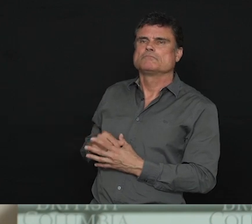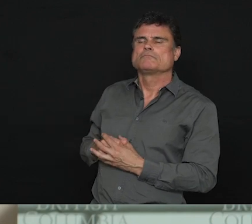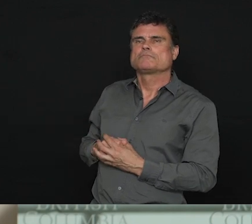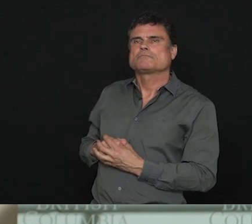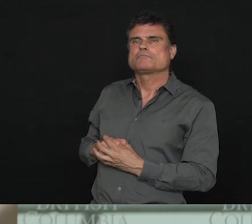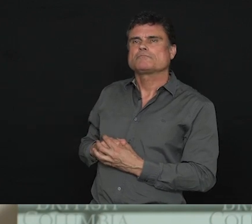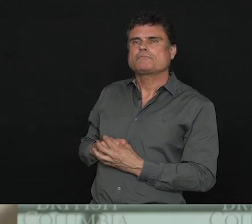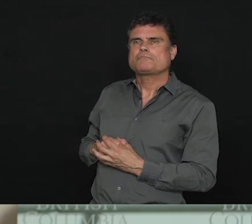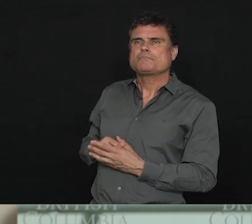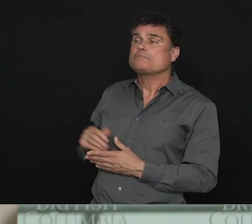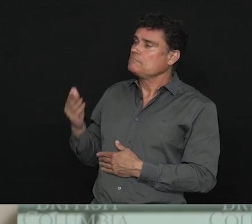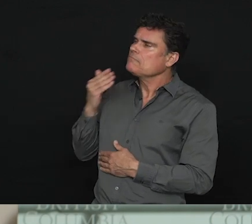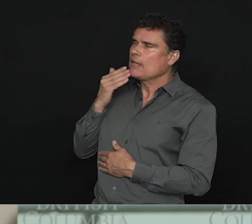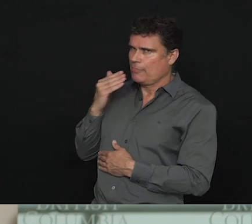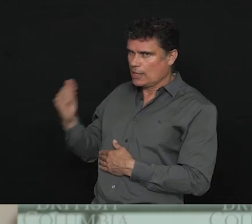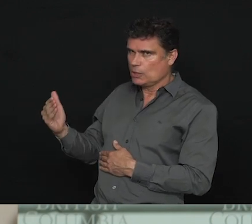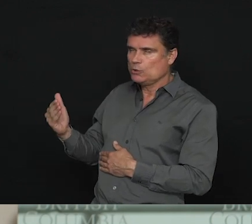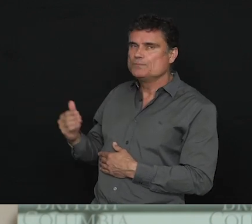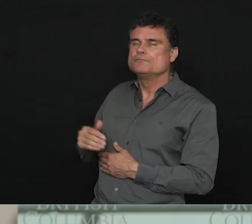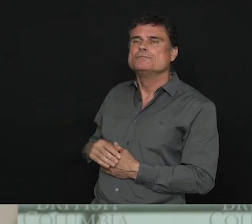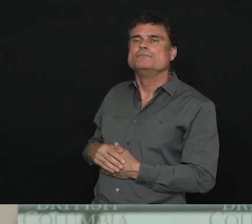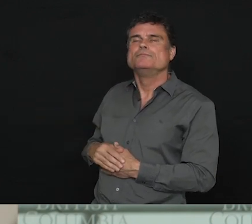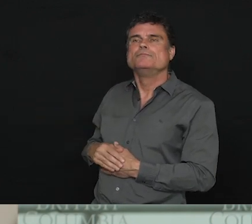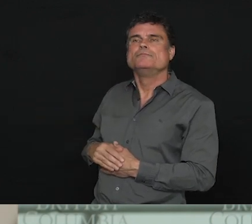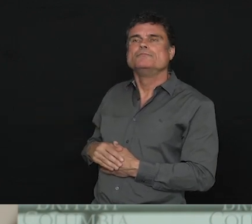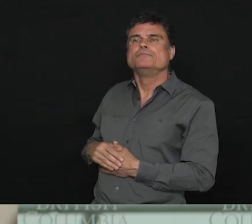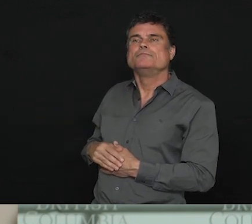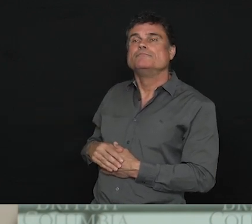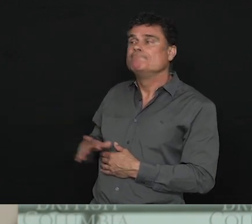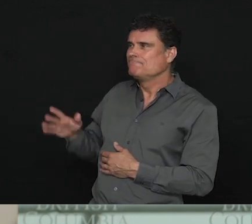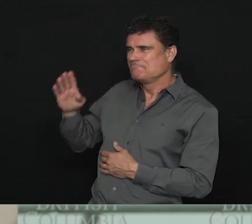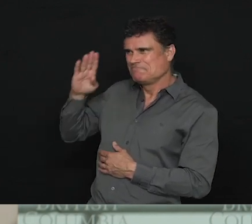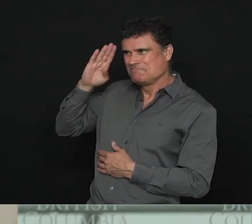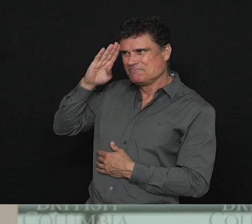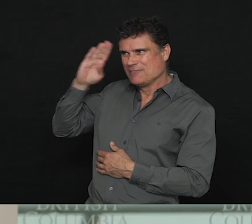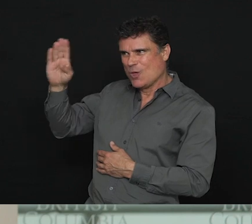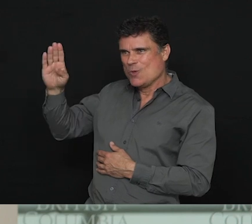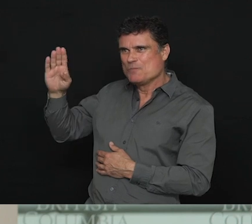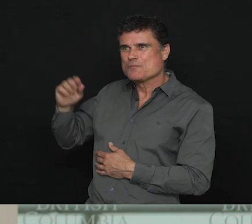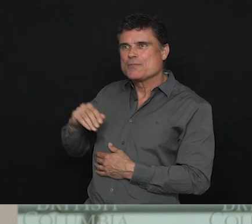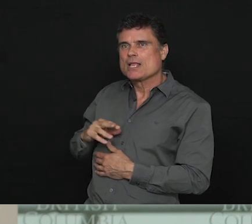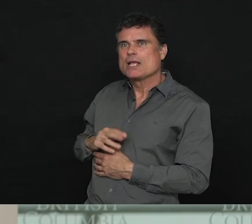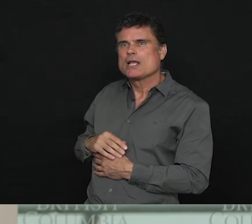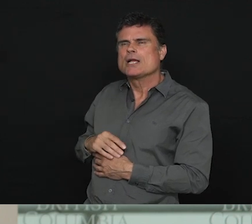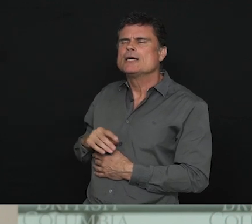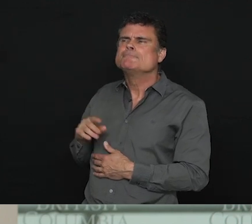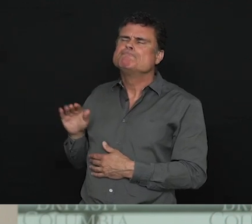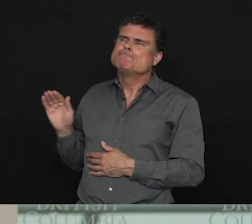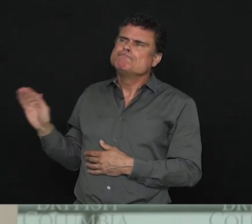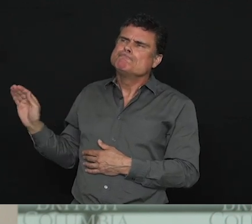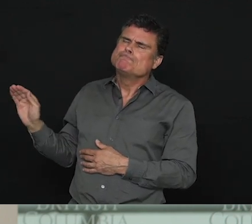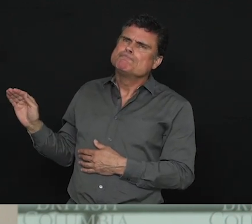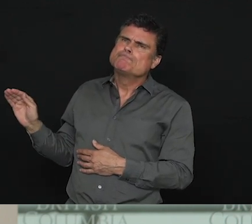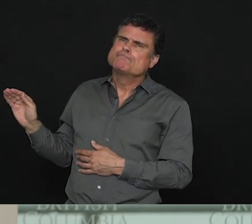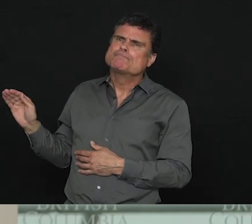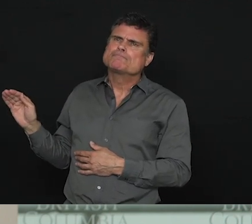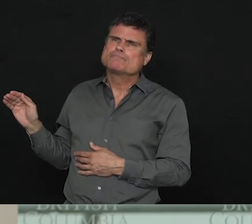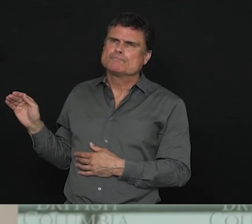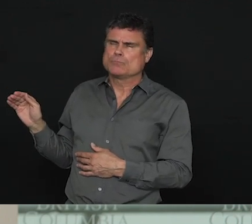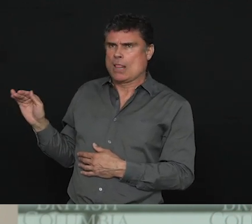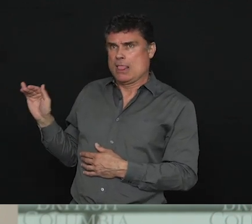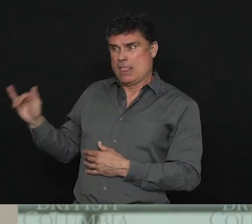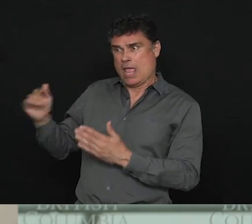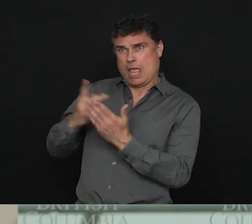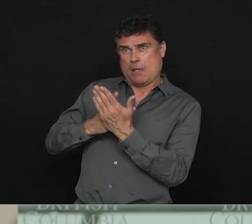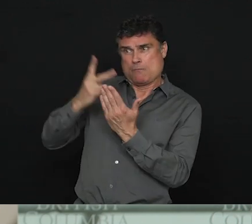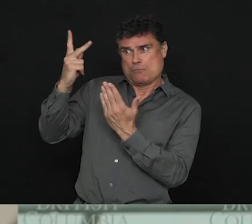Yes, thank you. Can you hear us? Yes. Thank you, Minister. Go ahead. I just want to, yeah, I wanted to know, so this program is